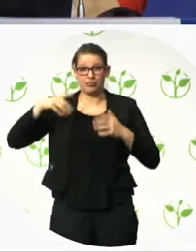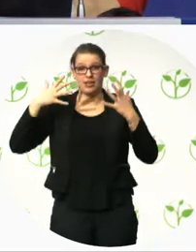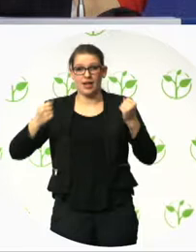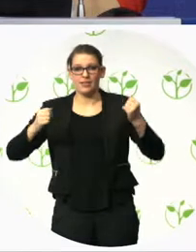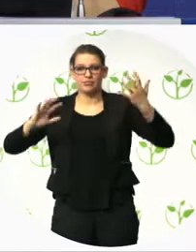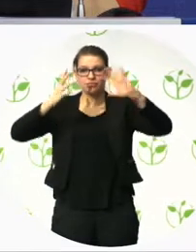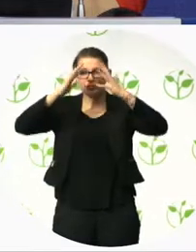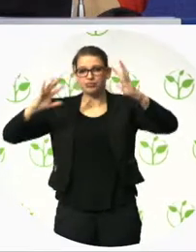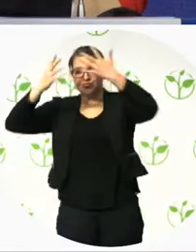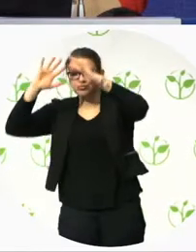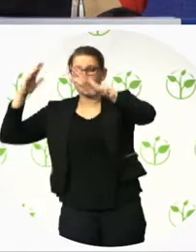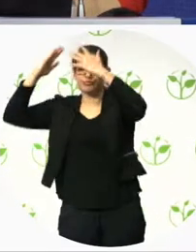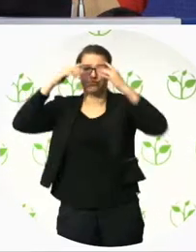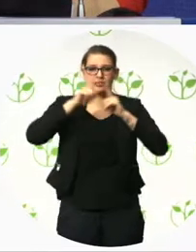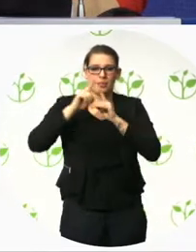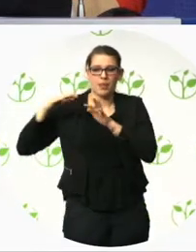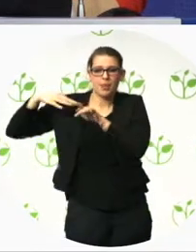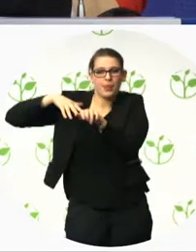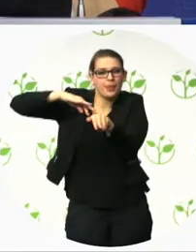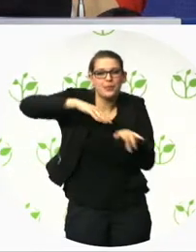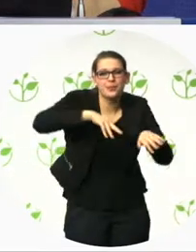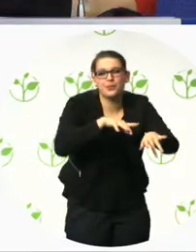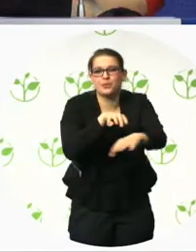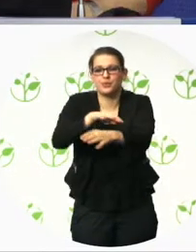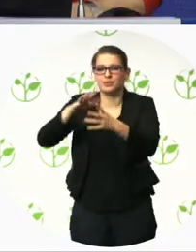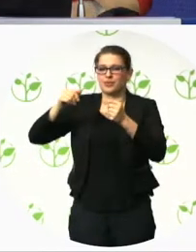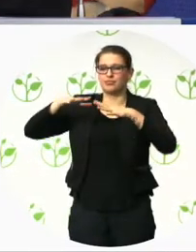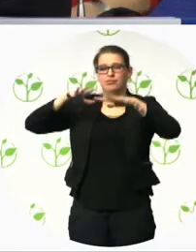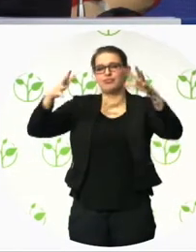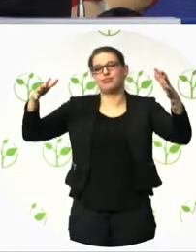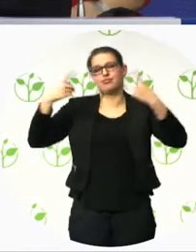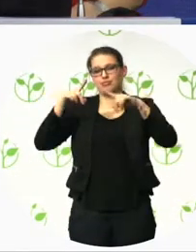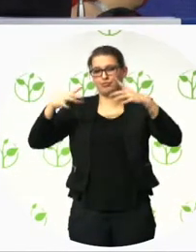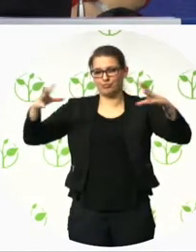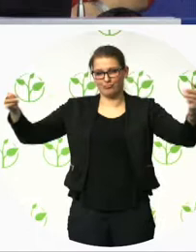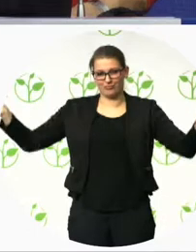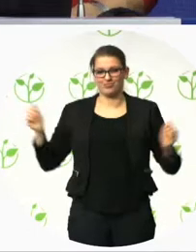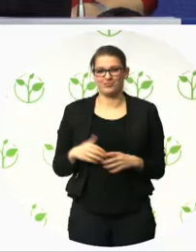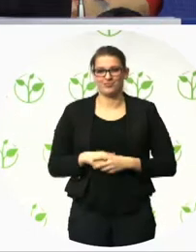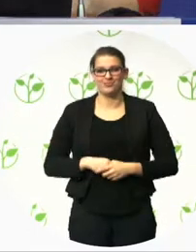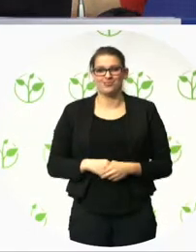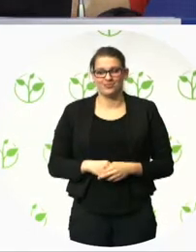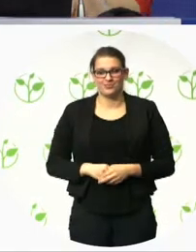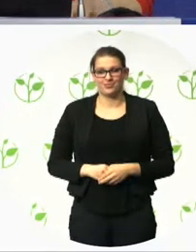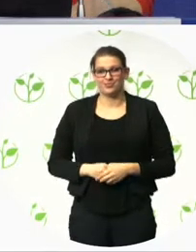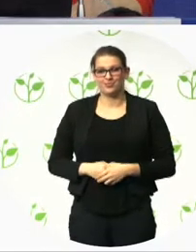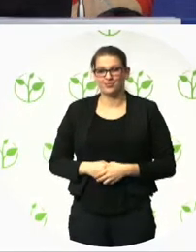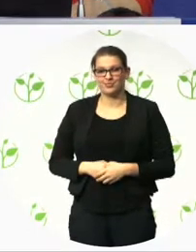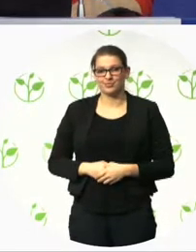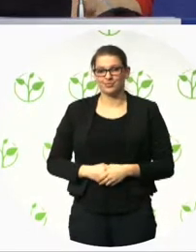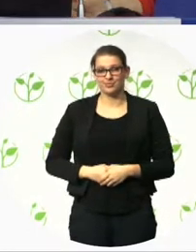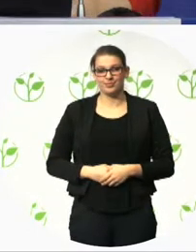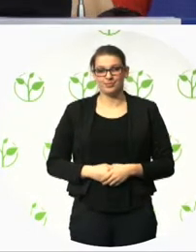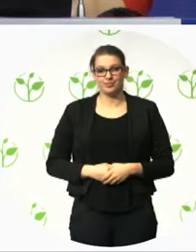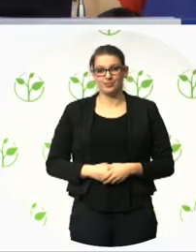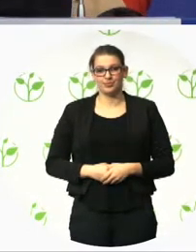is in fact an actual discussion at the moment in the city of Oslo. The city of Oslo